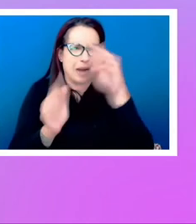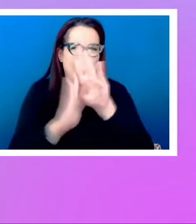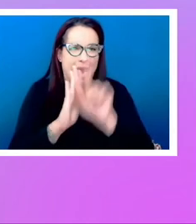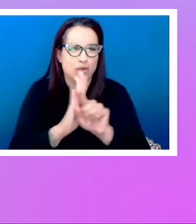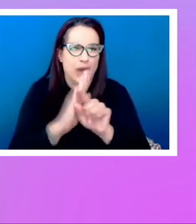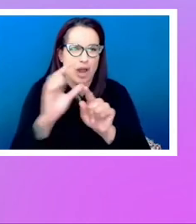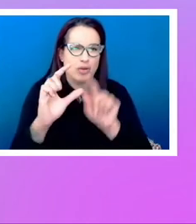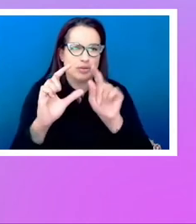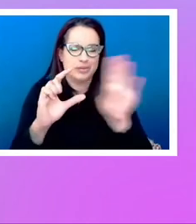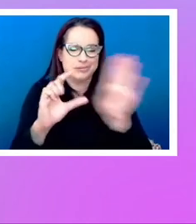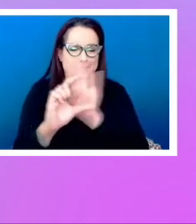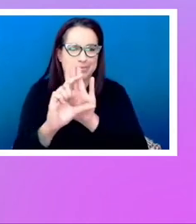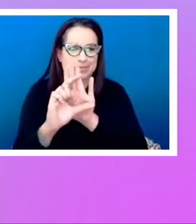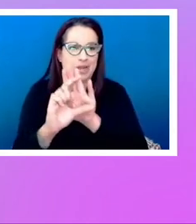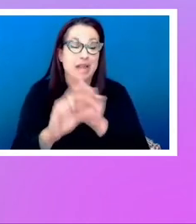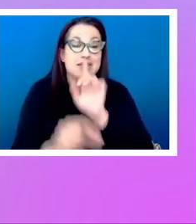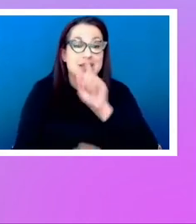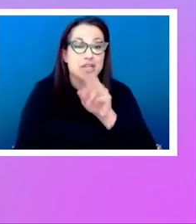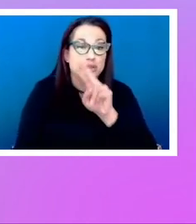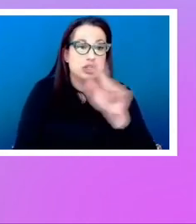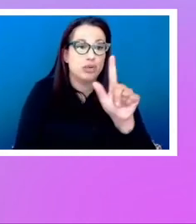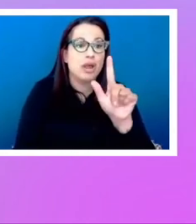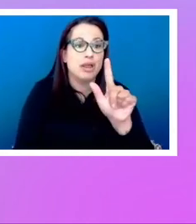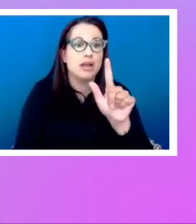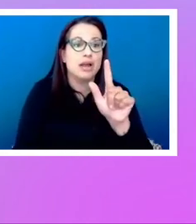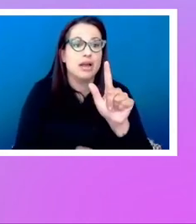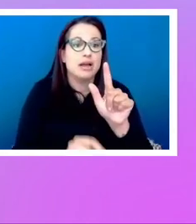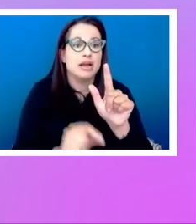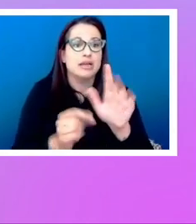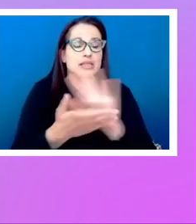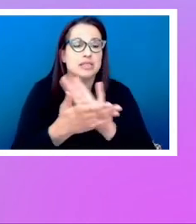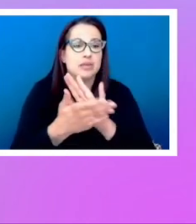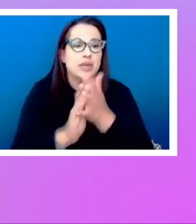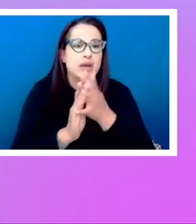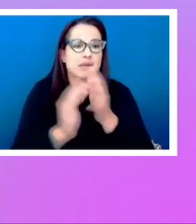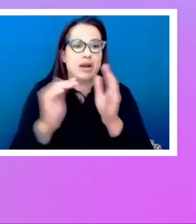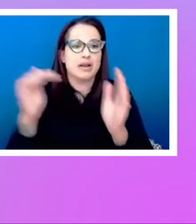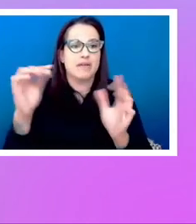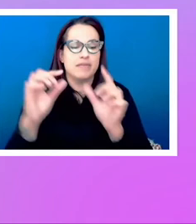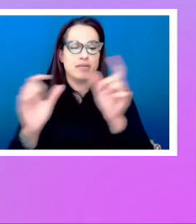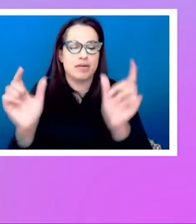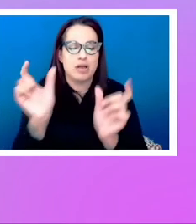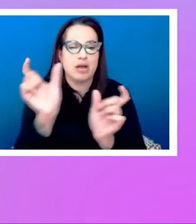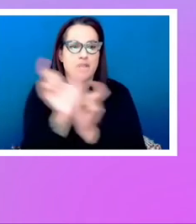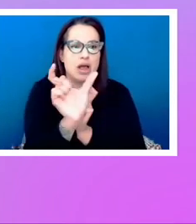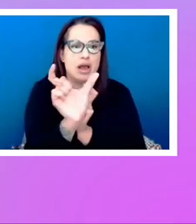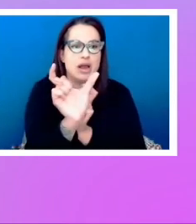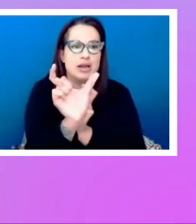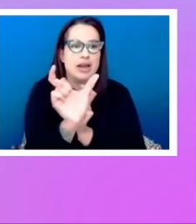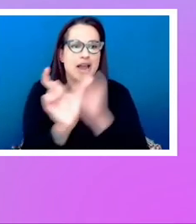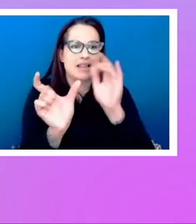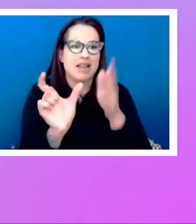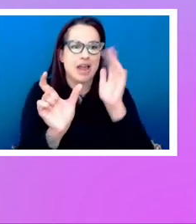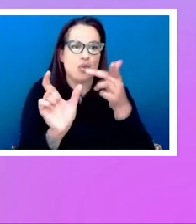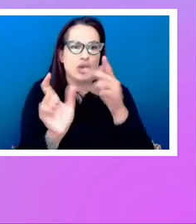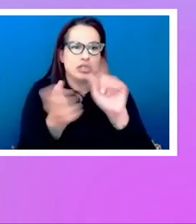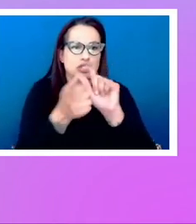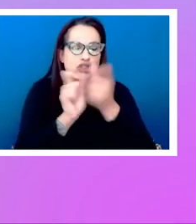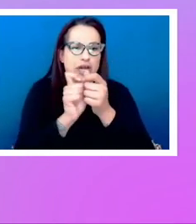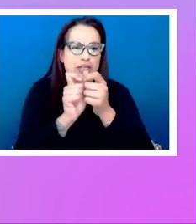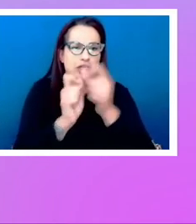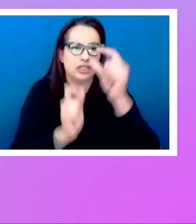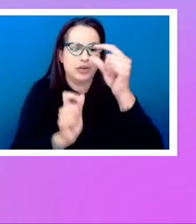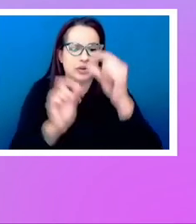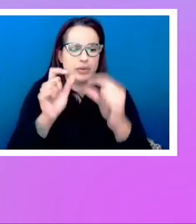the actual UL has gone into line with the other items, and it's got a margin on it, which is why it slightly dropped down. And inside